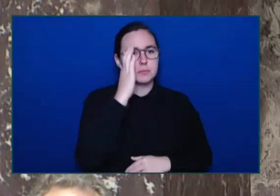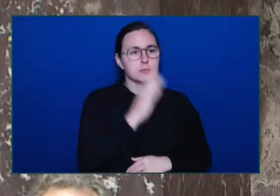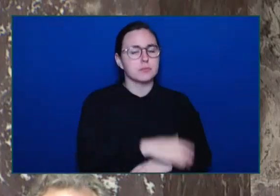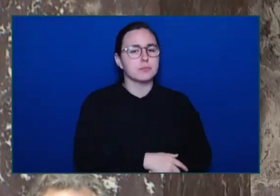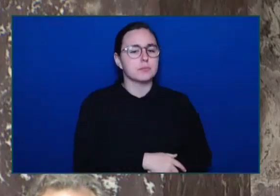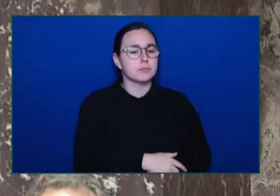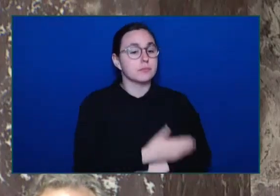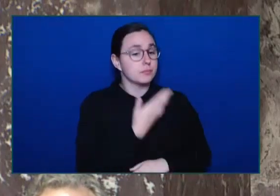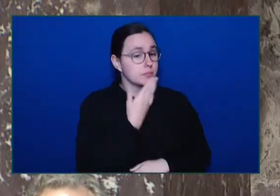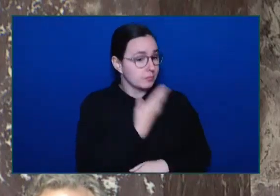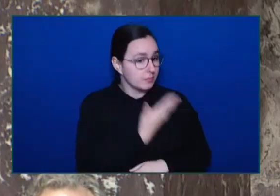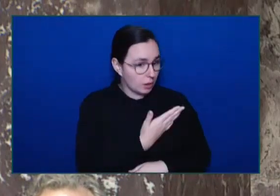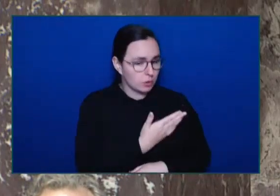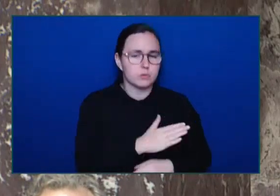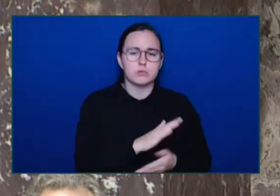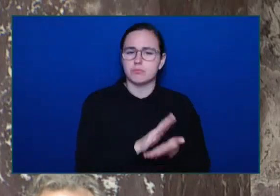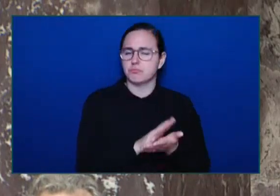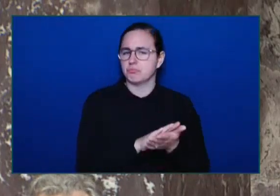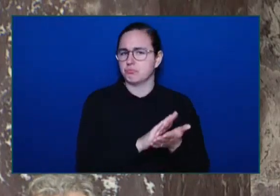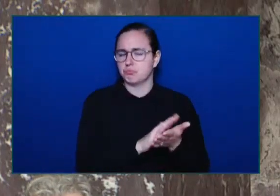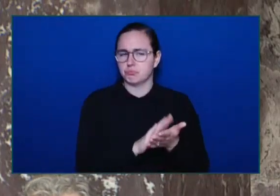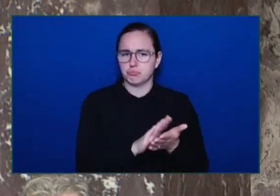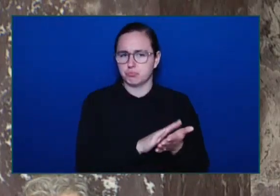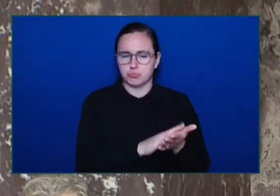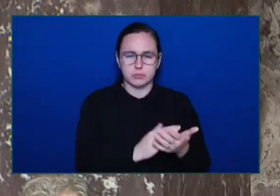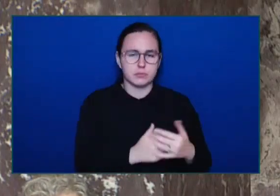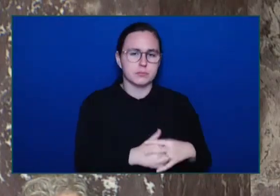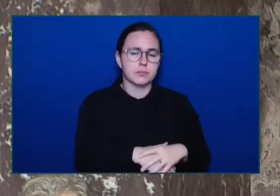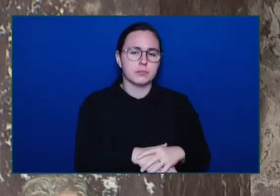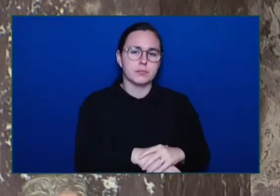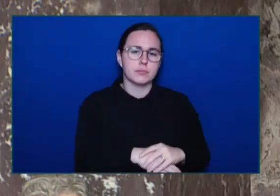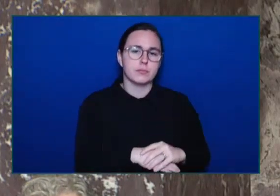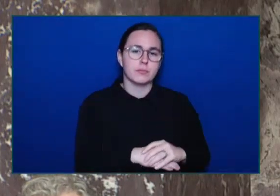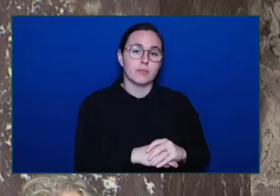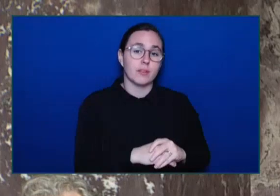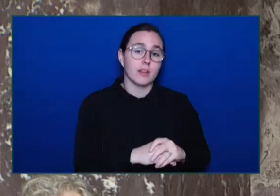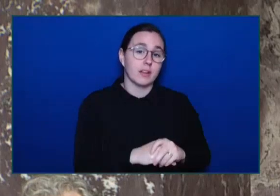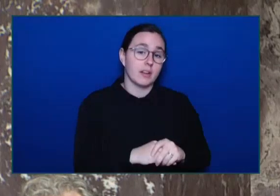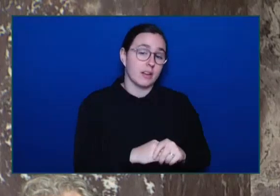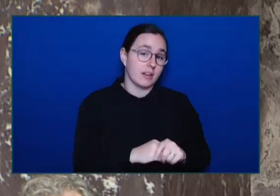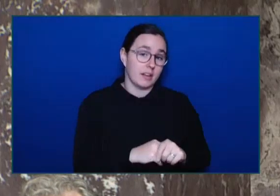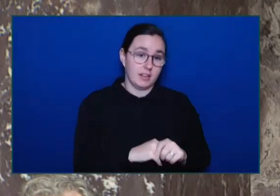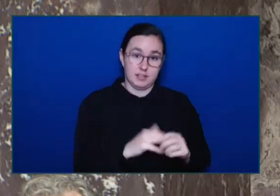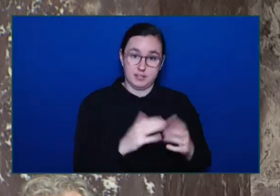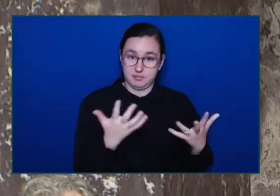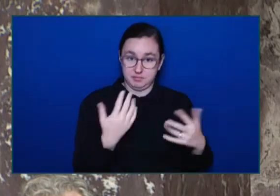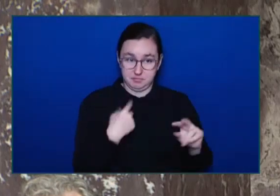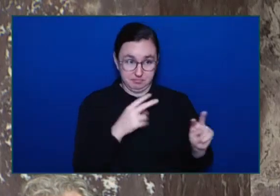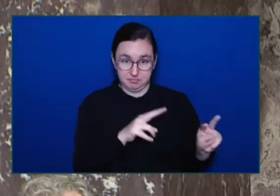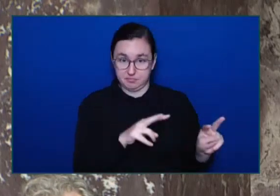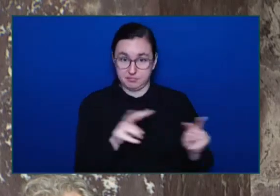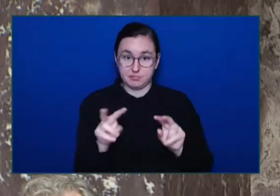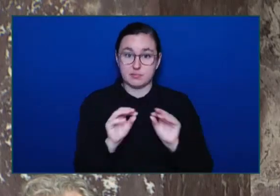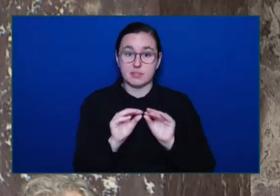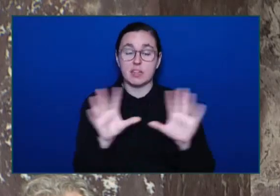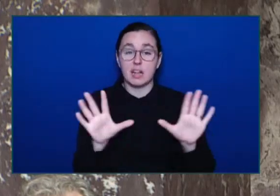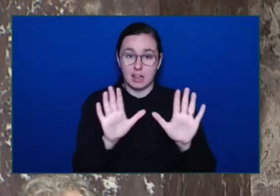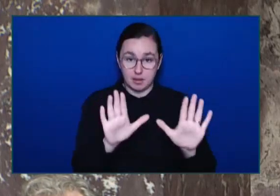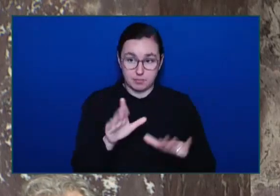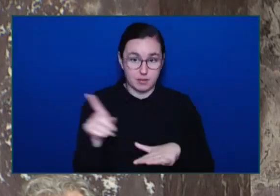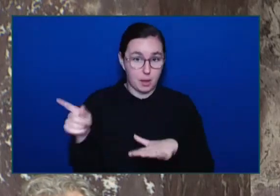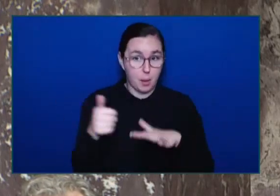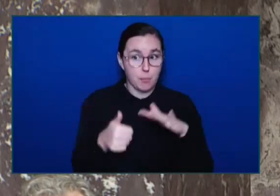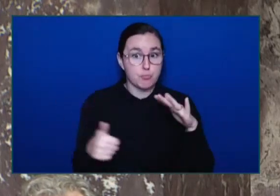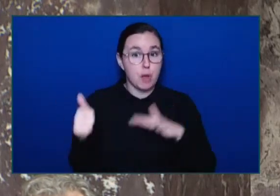Honourable Speaker, what's clear, I think, here Is that when the Premier sees something wrong He takes action That's been a consistent